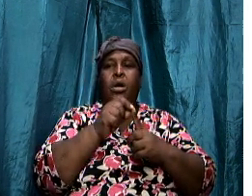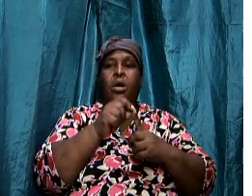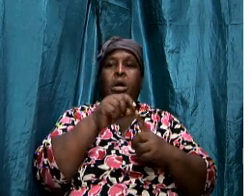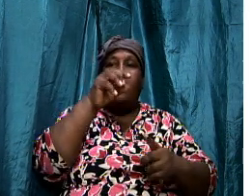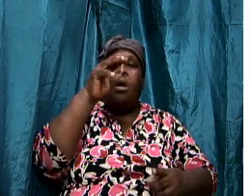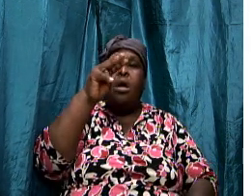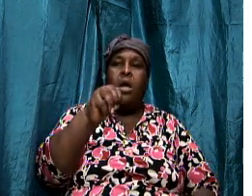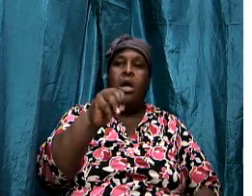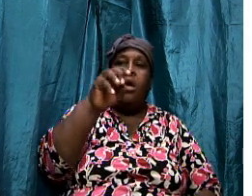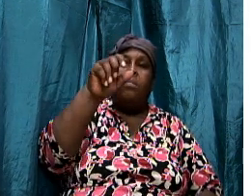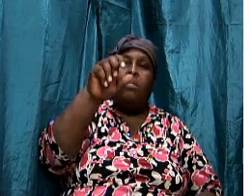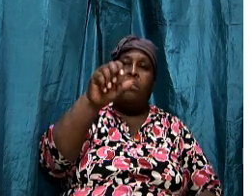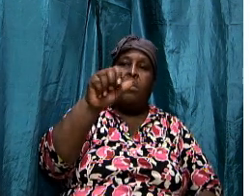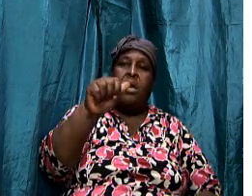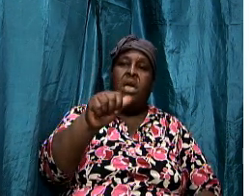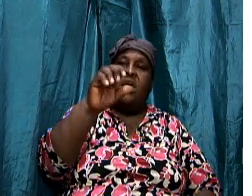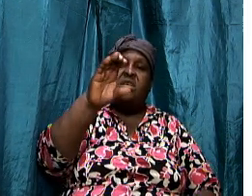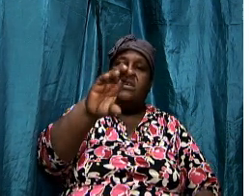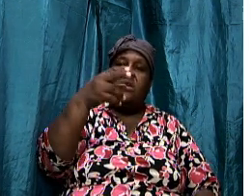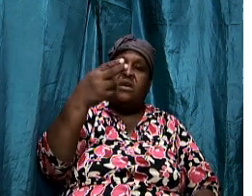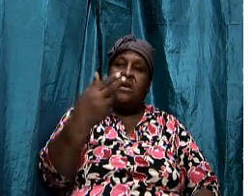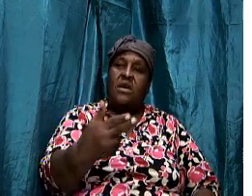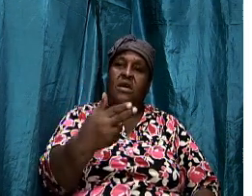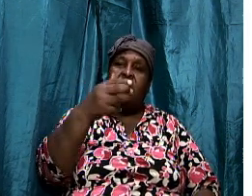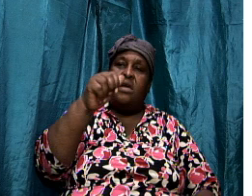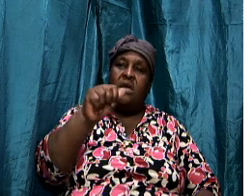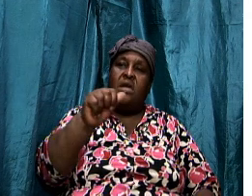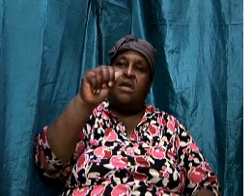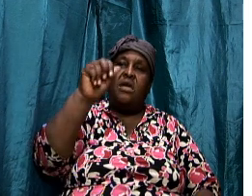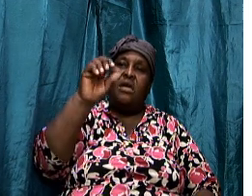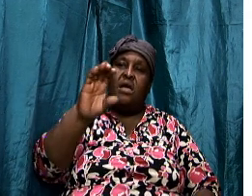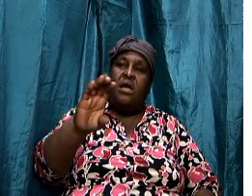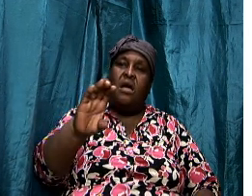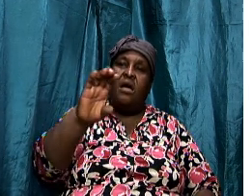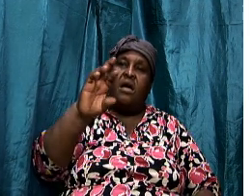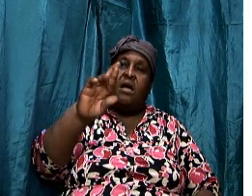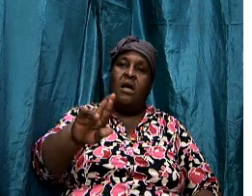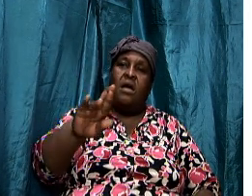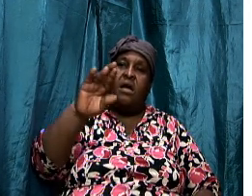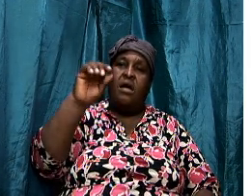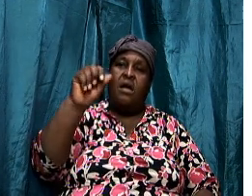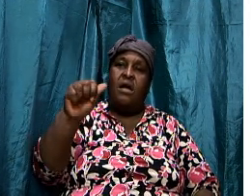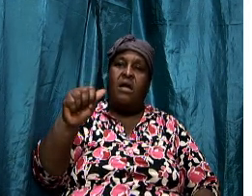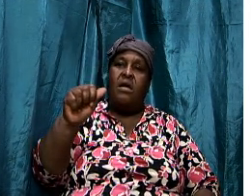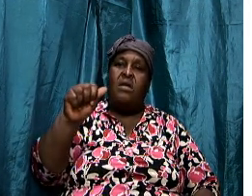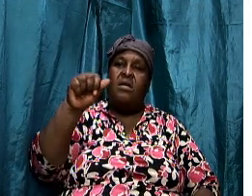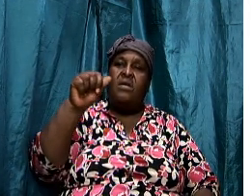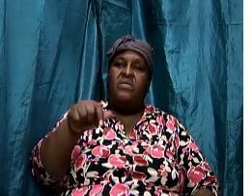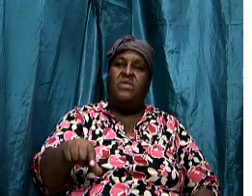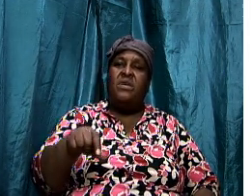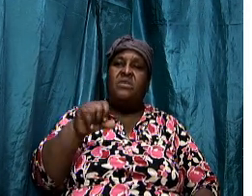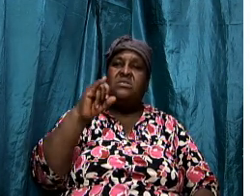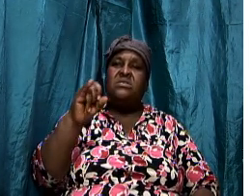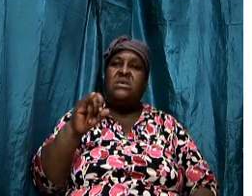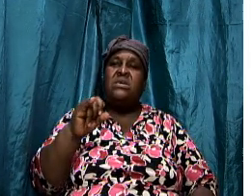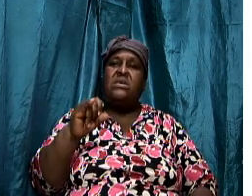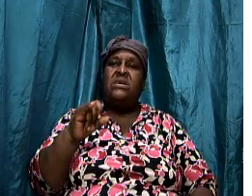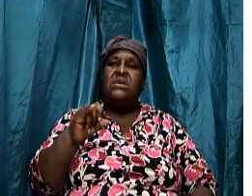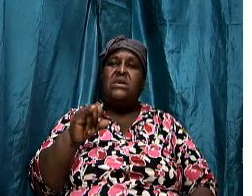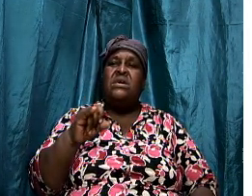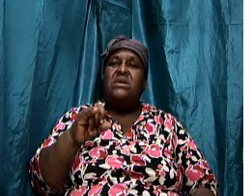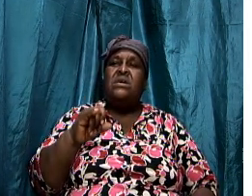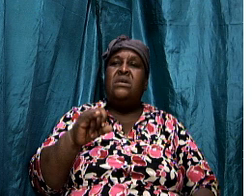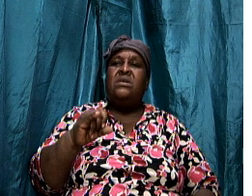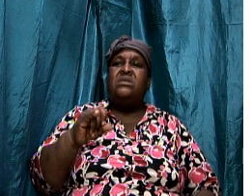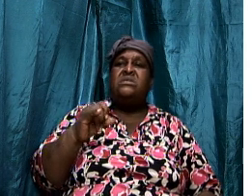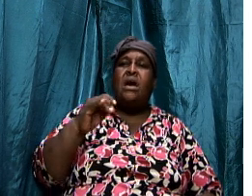M-A-C-H-A-I-R-A. This was a brutal weapon